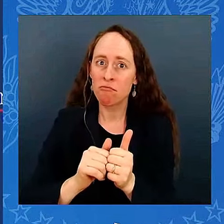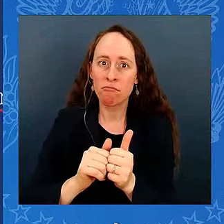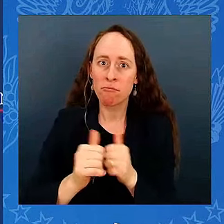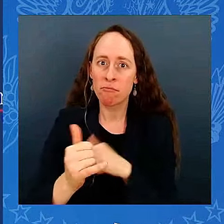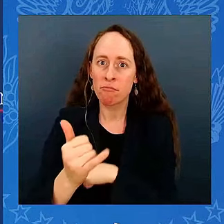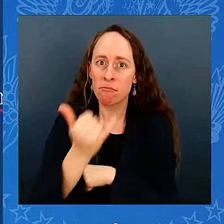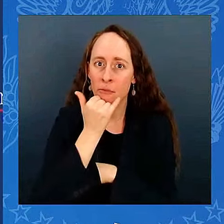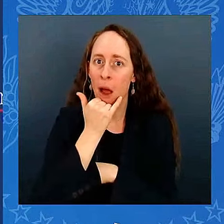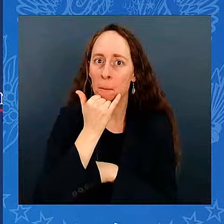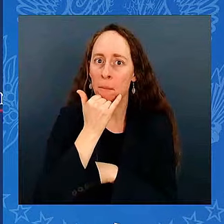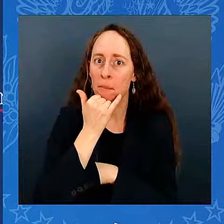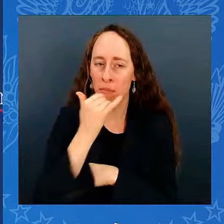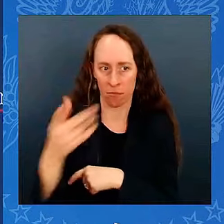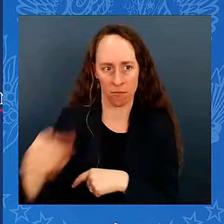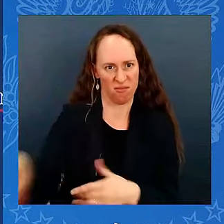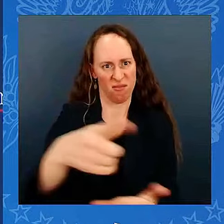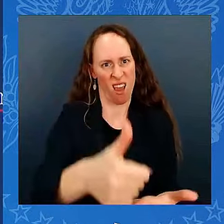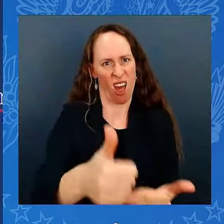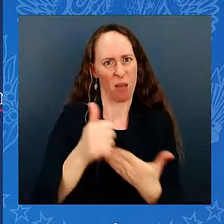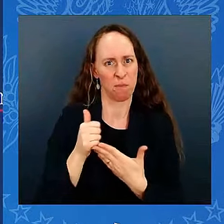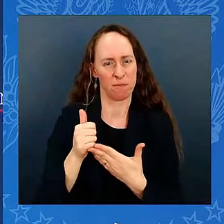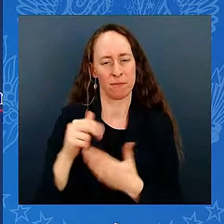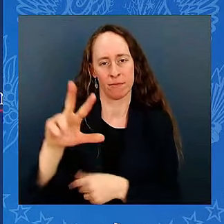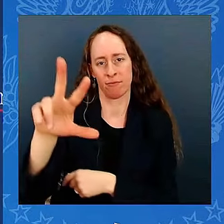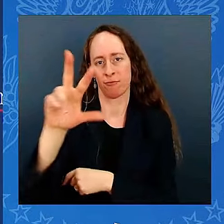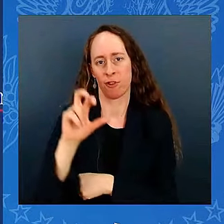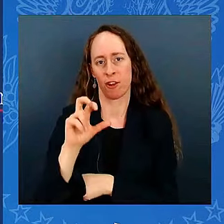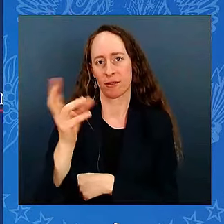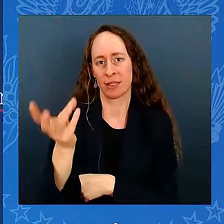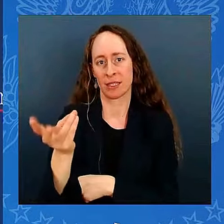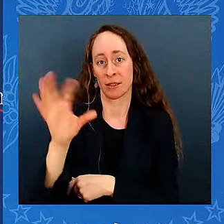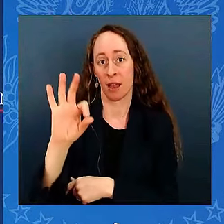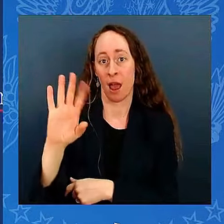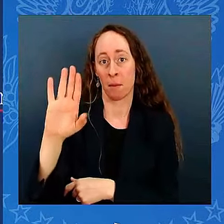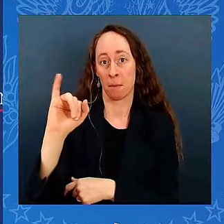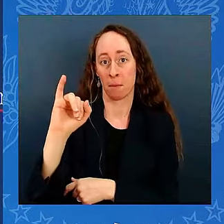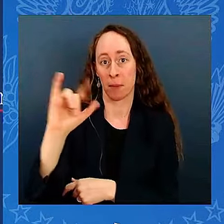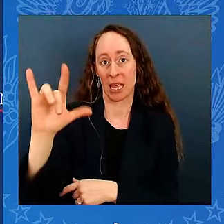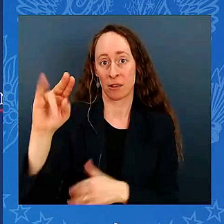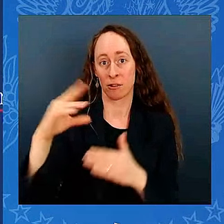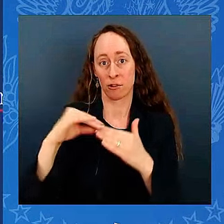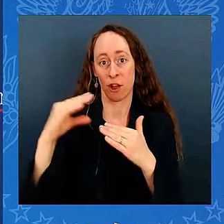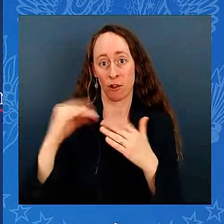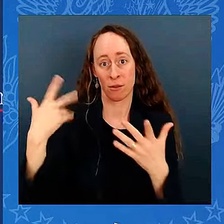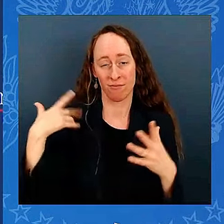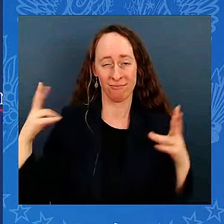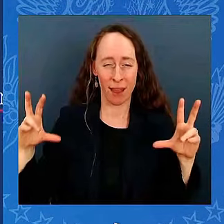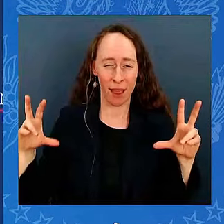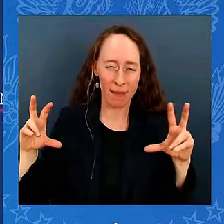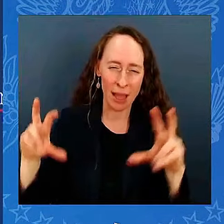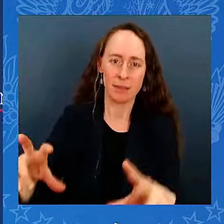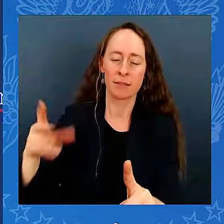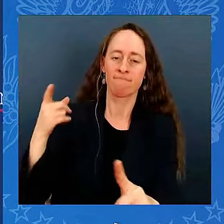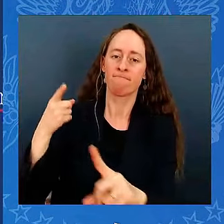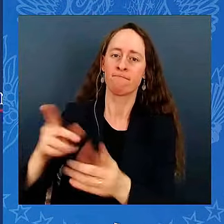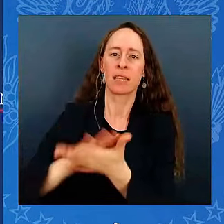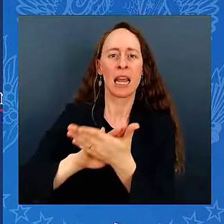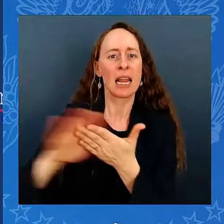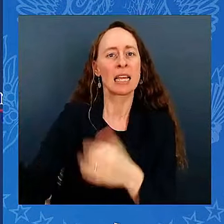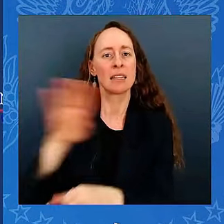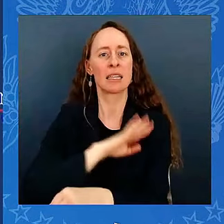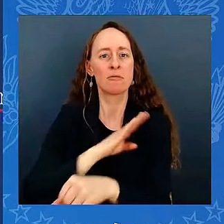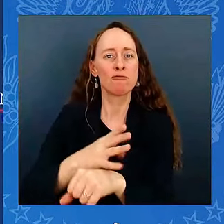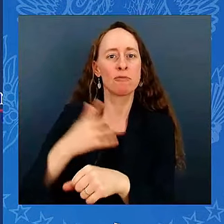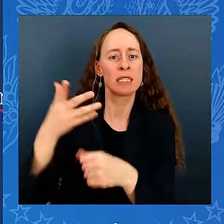$369 billion for climate and clean energy. More than ever happened in the history of the world. Not a single